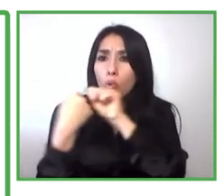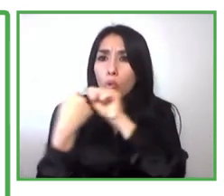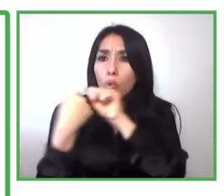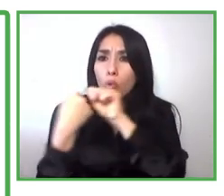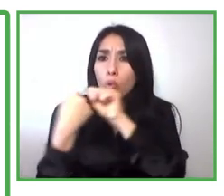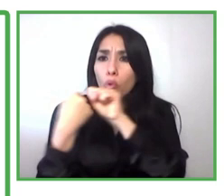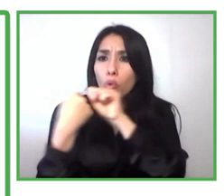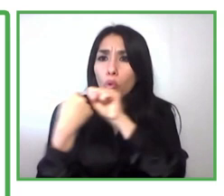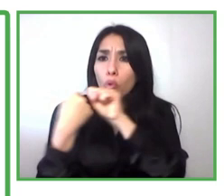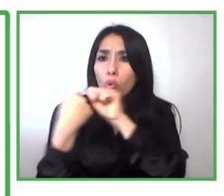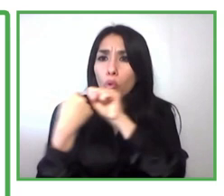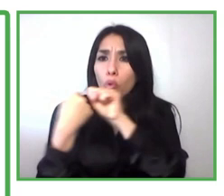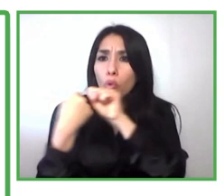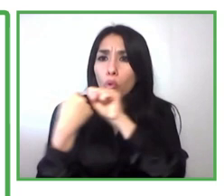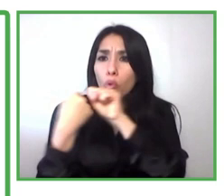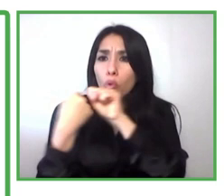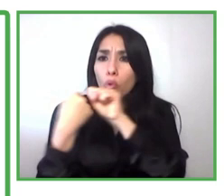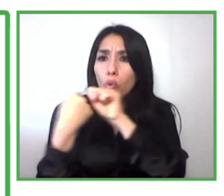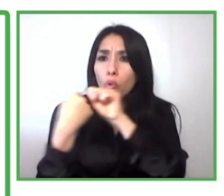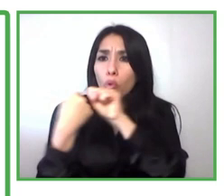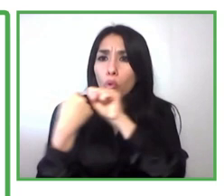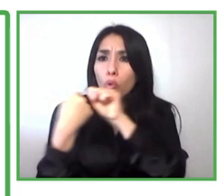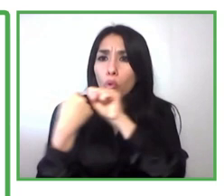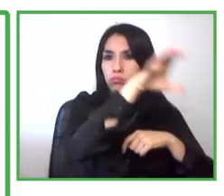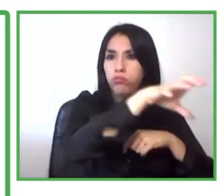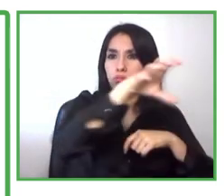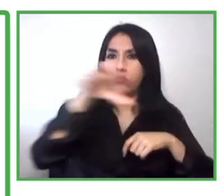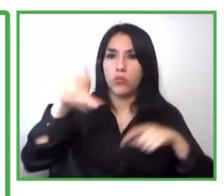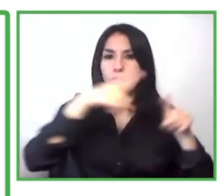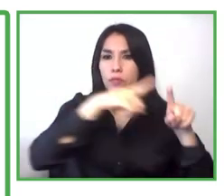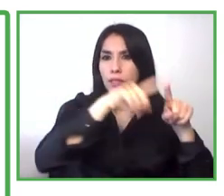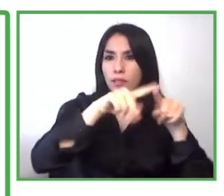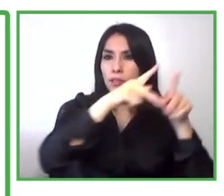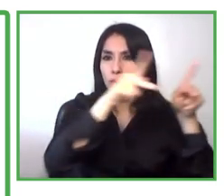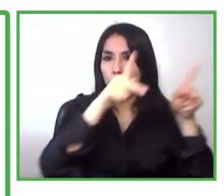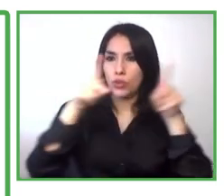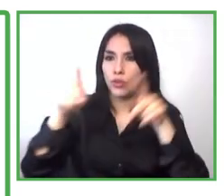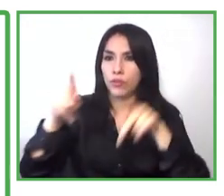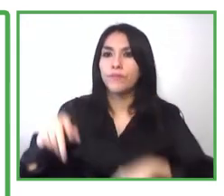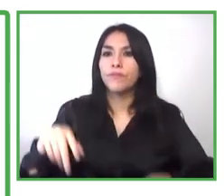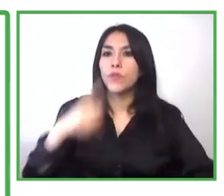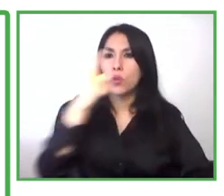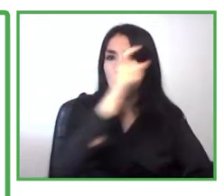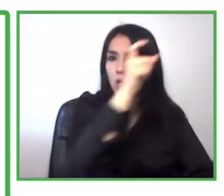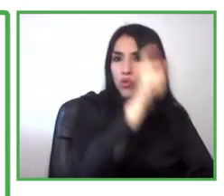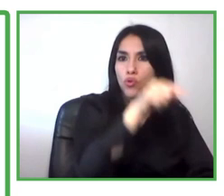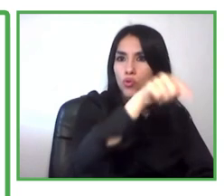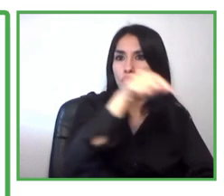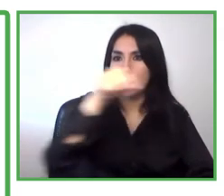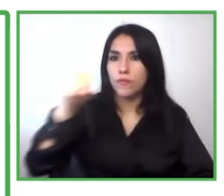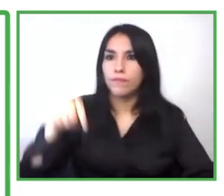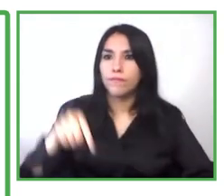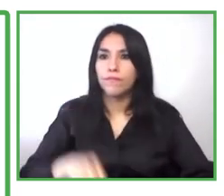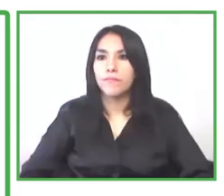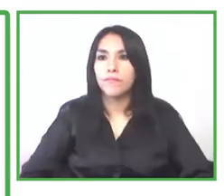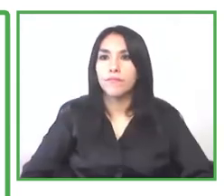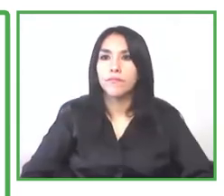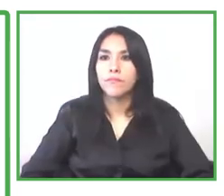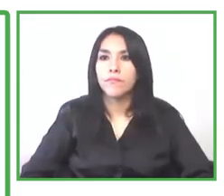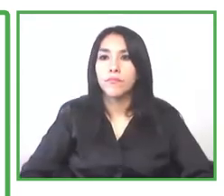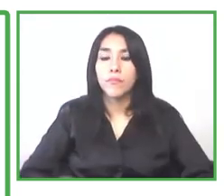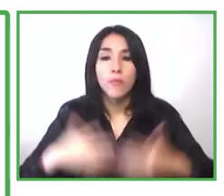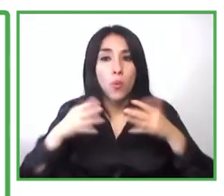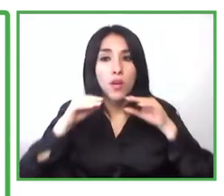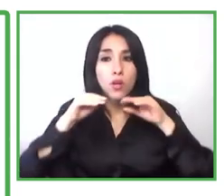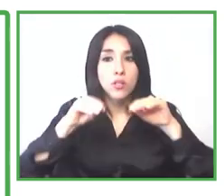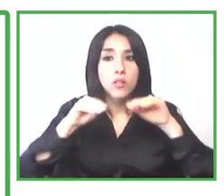professionals in the different municipalities and we trained them in entrepreneurship and then after the uh the